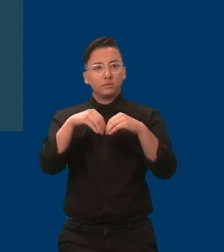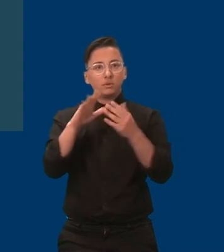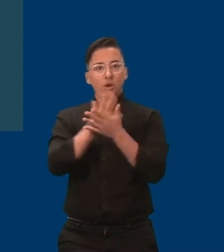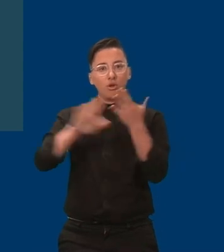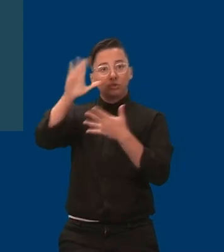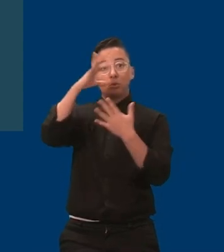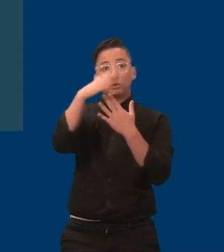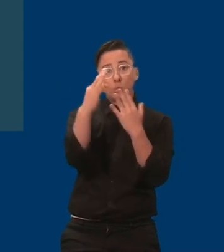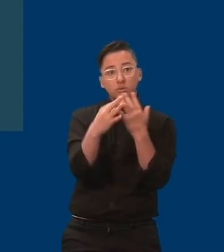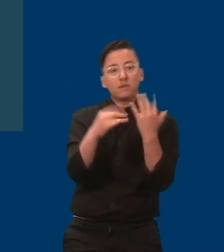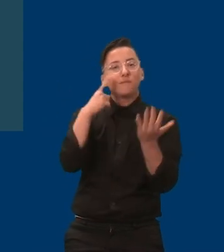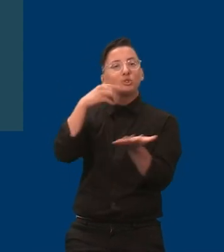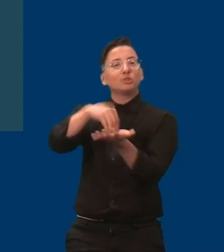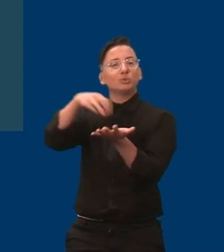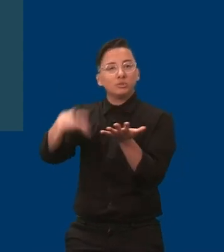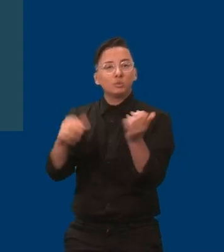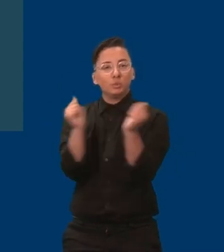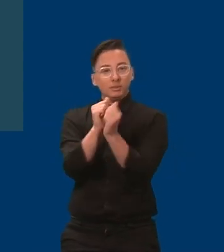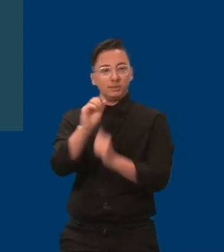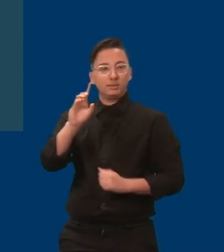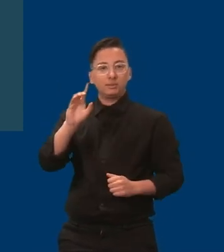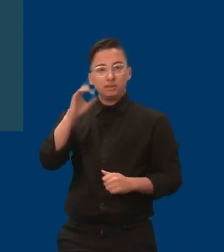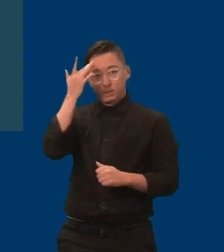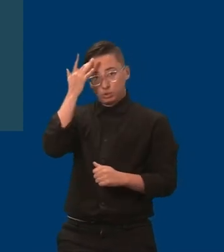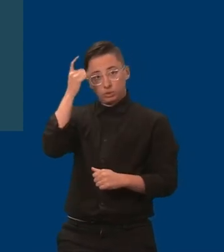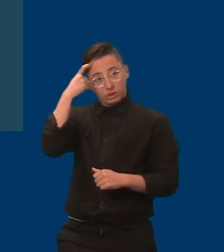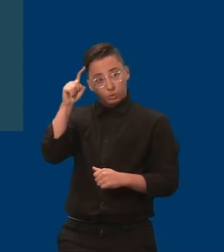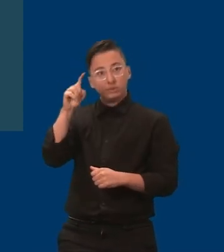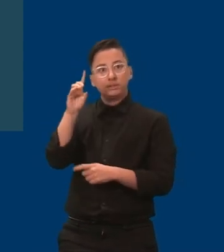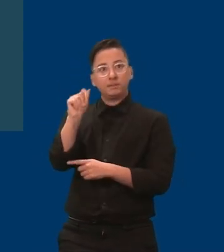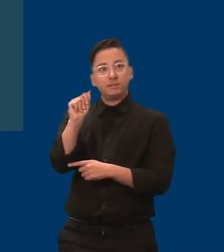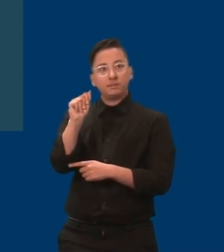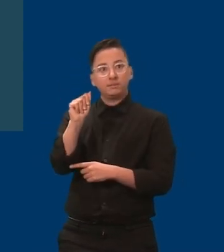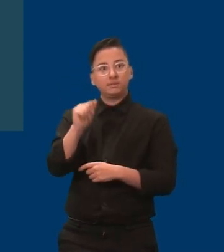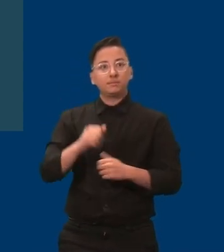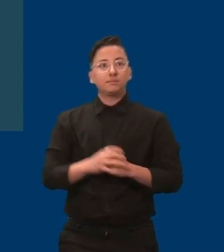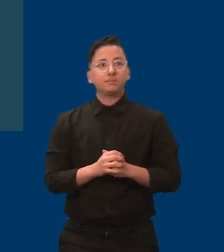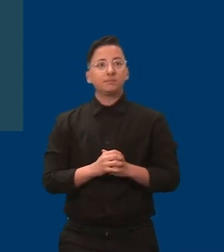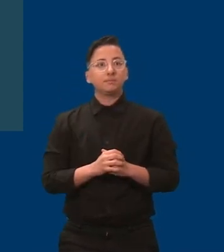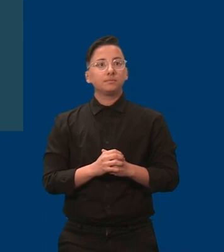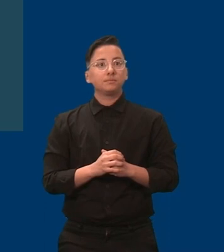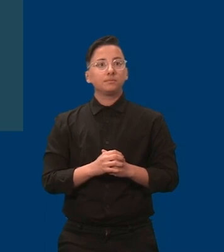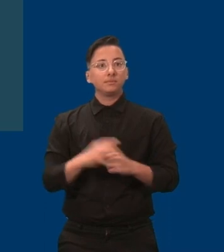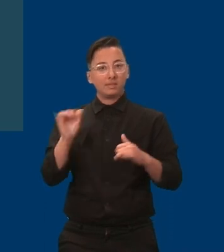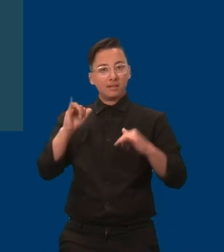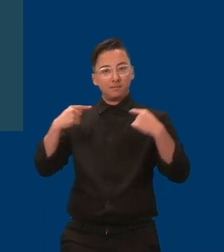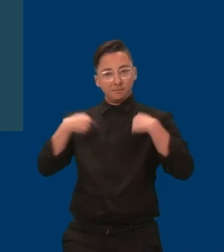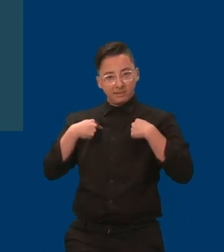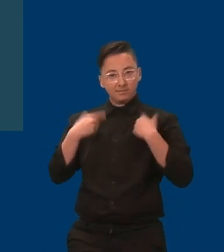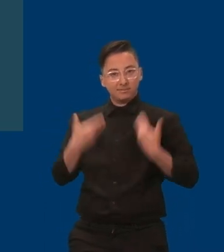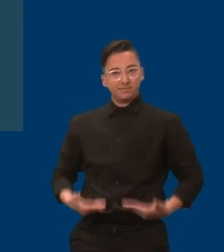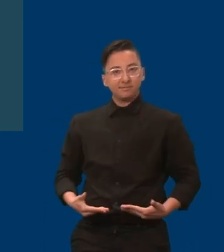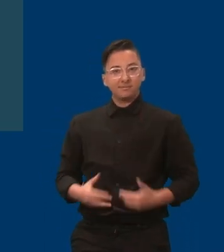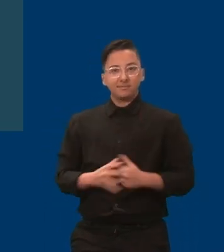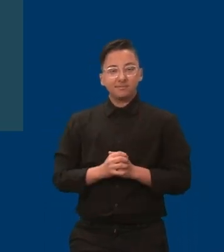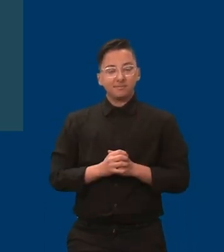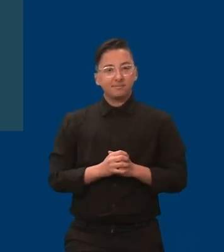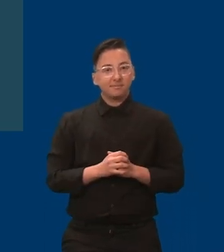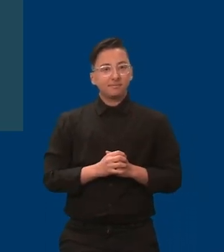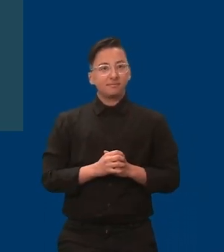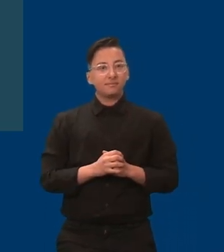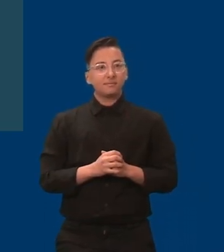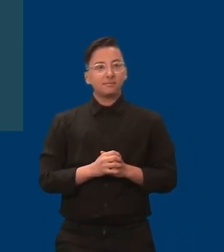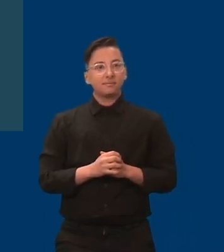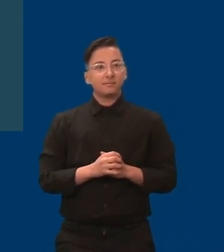with an intellectual disability like me. All Minnesotans with an intellectual